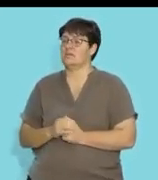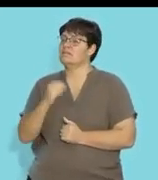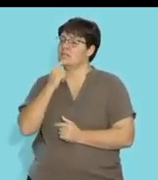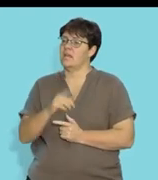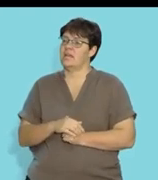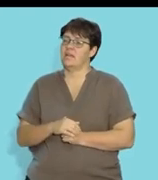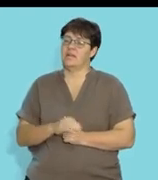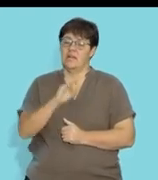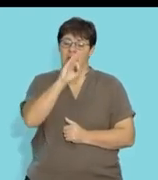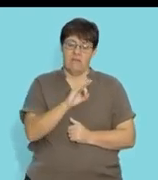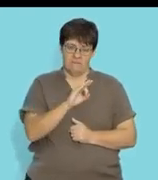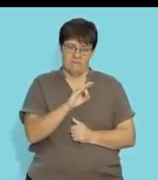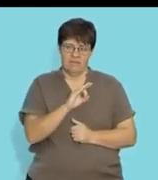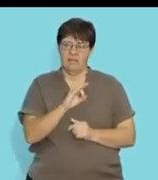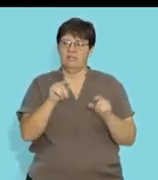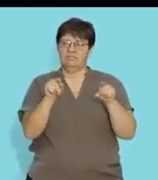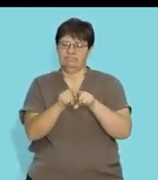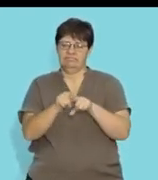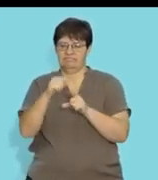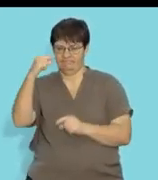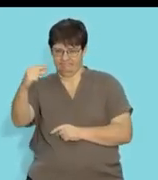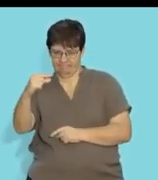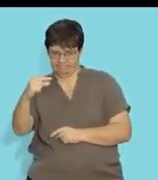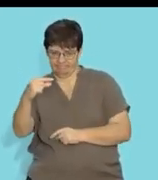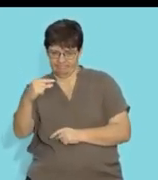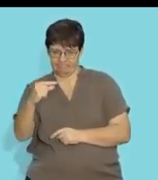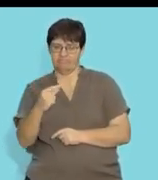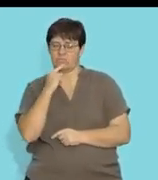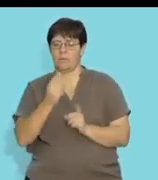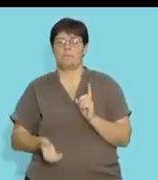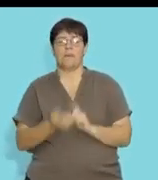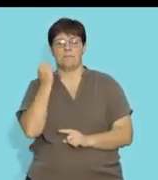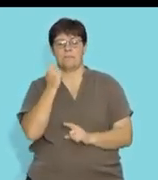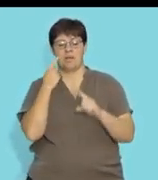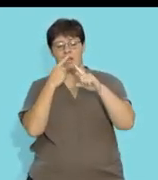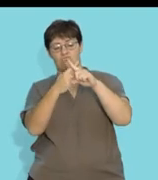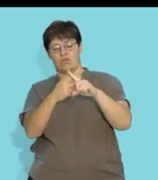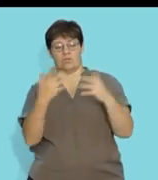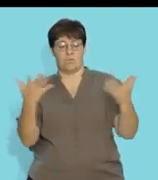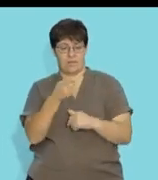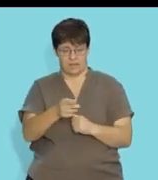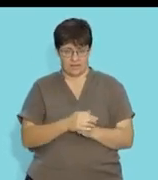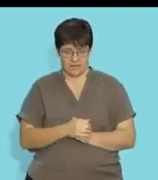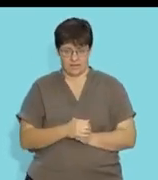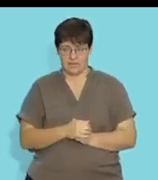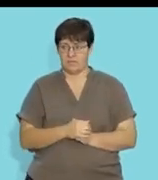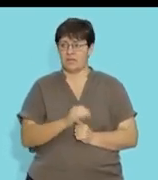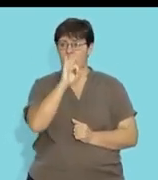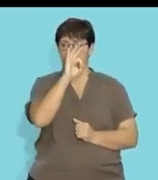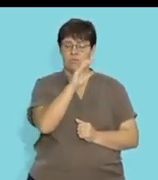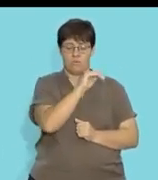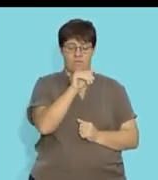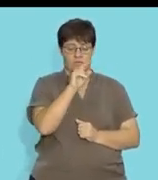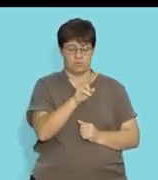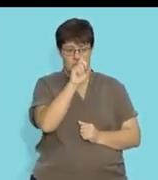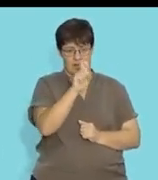So it means I will say that f is equals to g in order to find where they are intersecting. And this will be 3